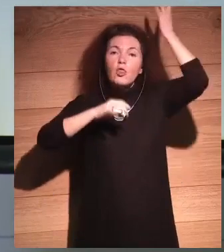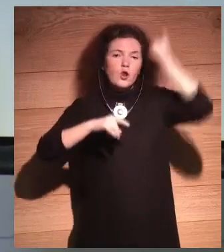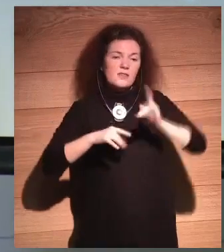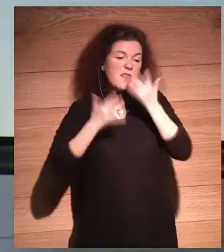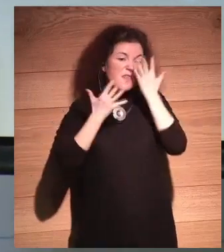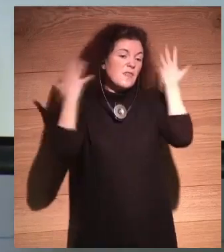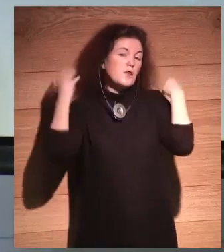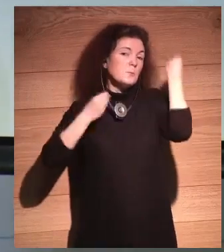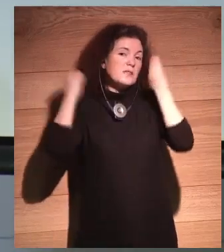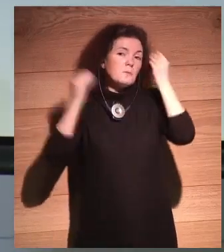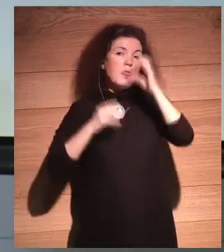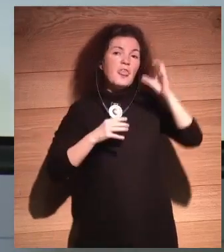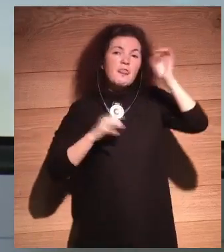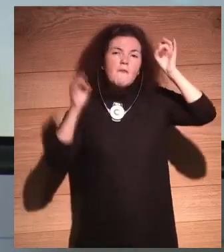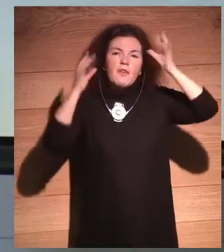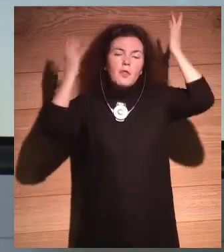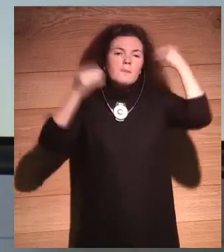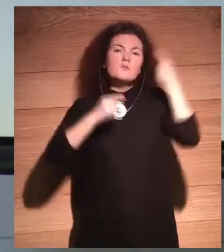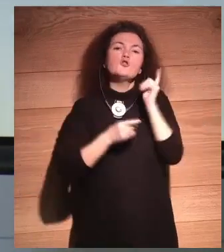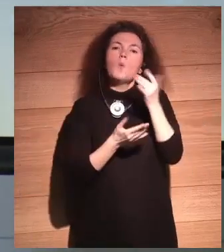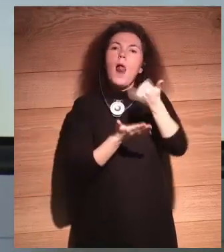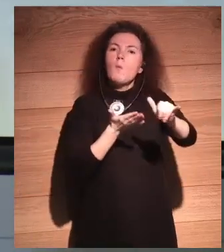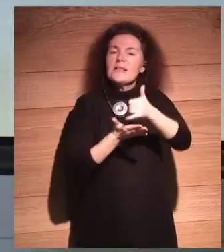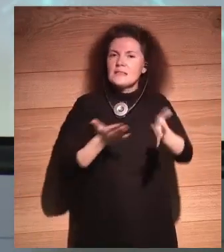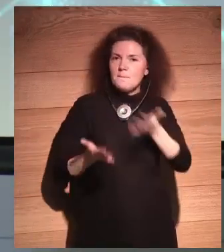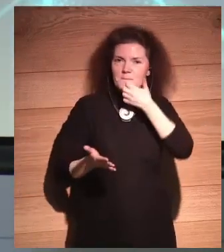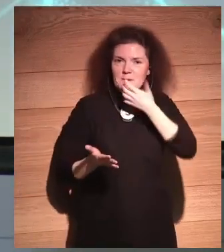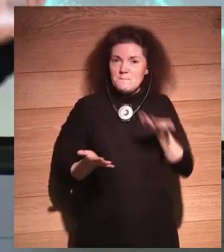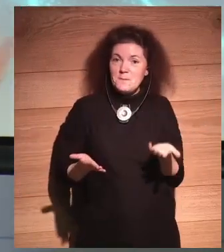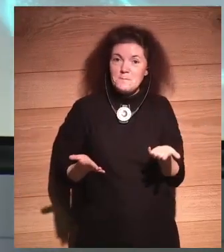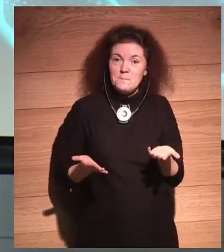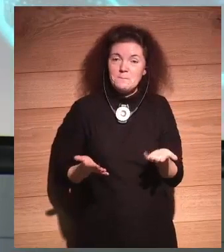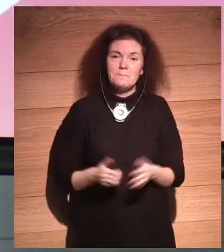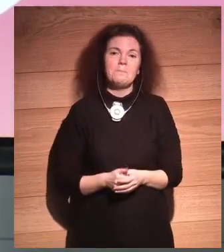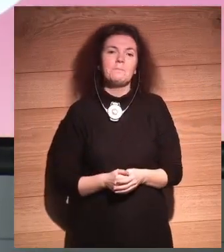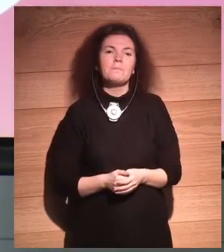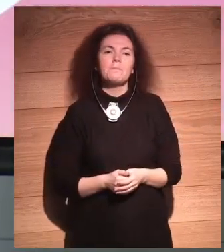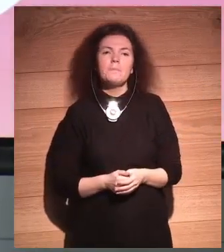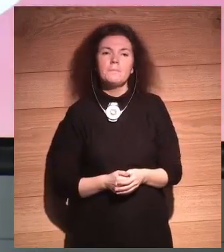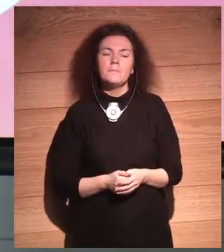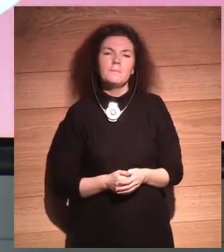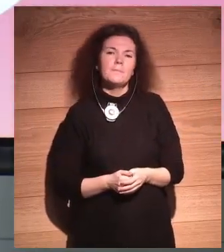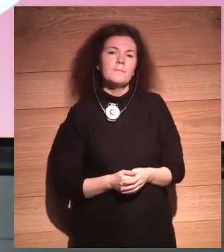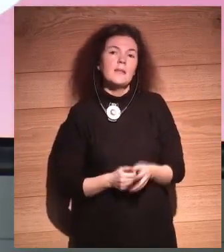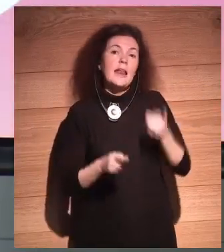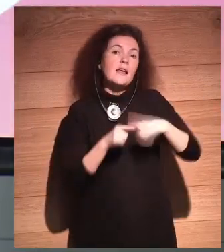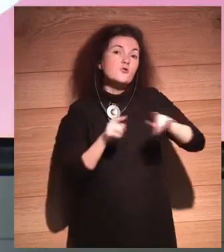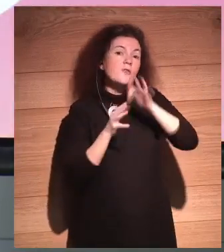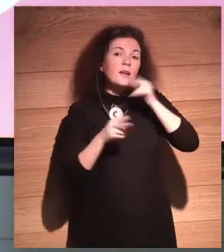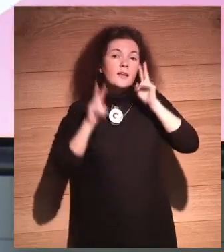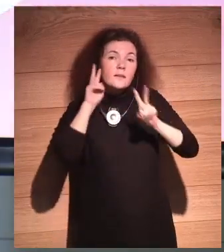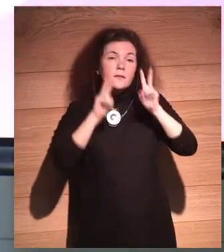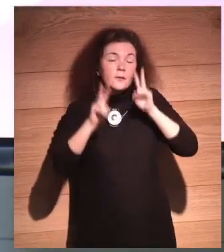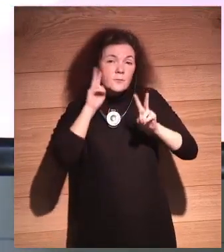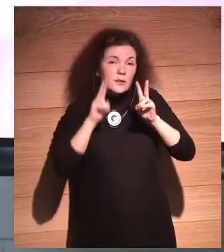WhatsApp. You know, free phone calls, and that was science fiction. I mean, it's mind-blowing. The things that we're seeing around us, this is the main topic.